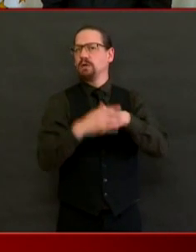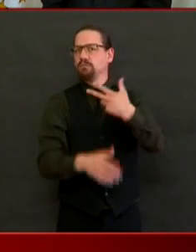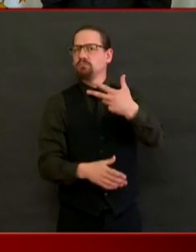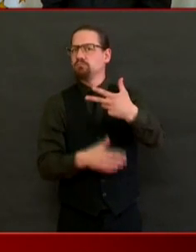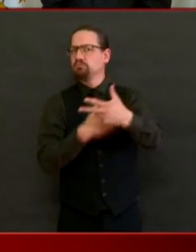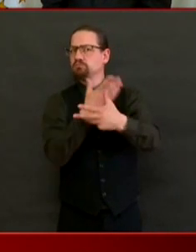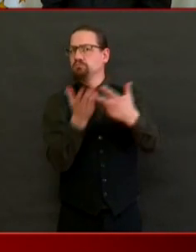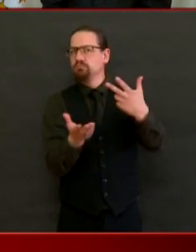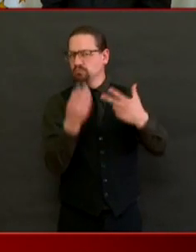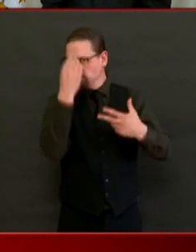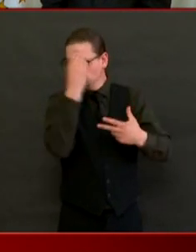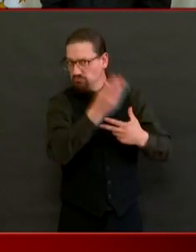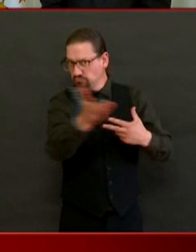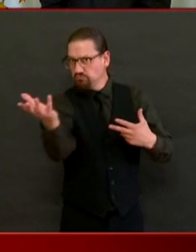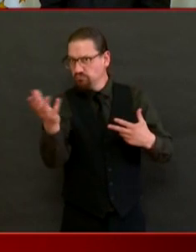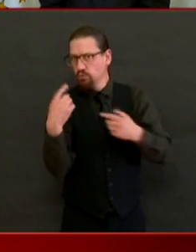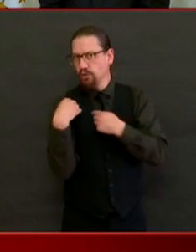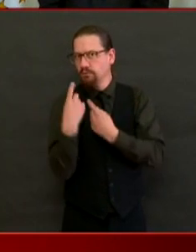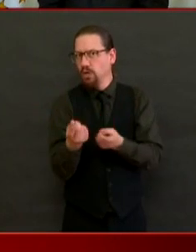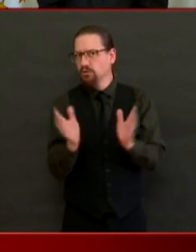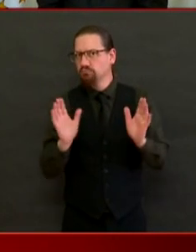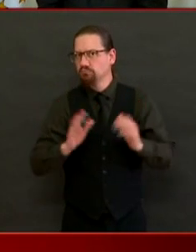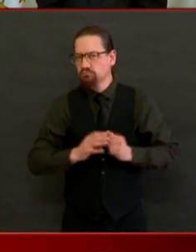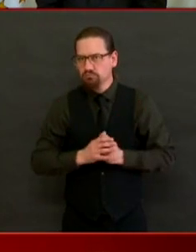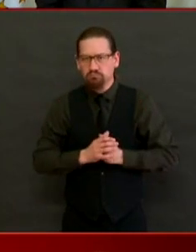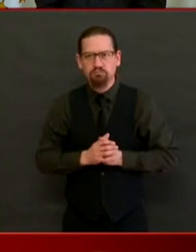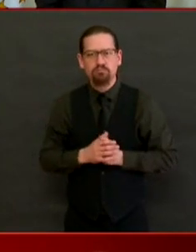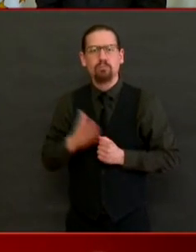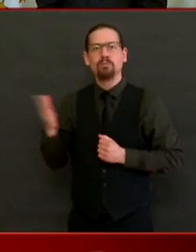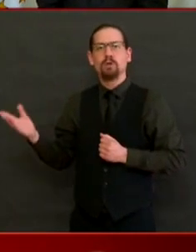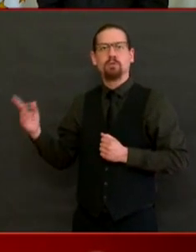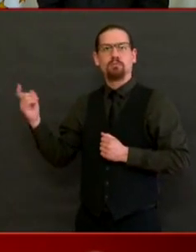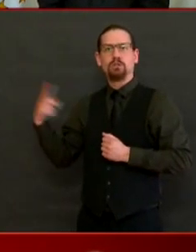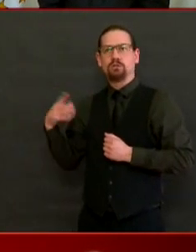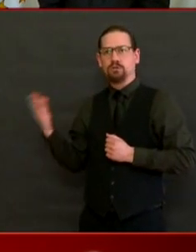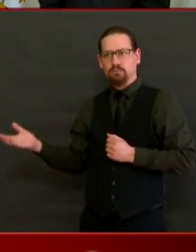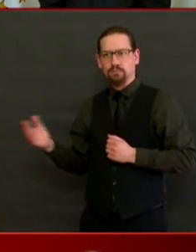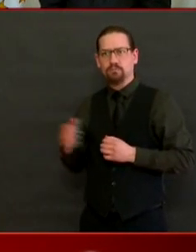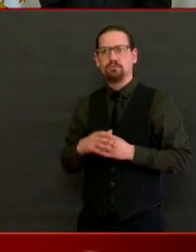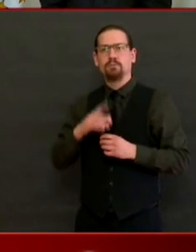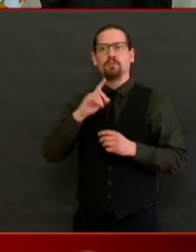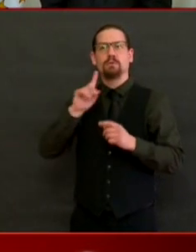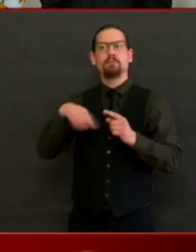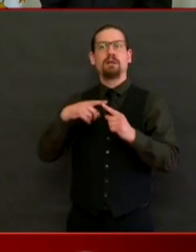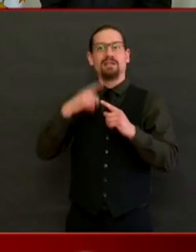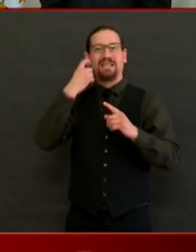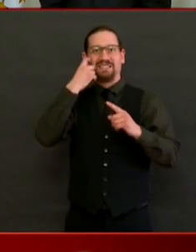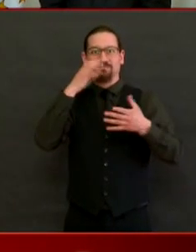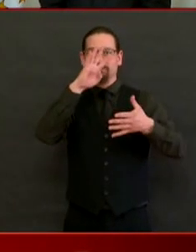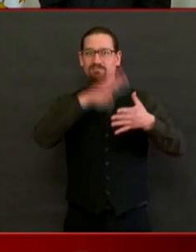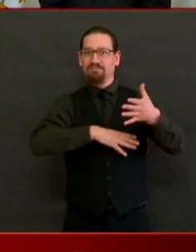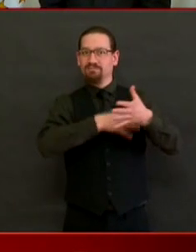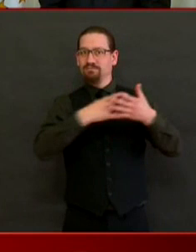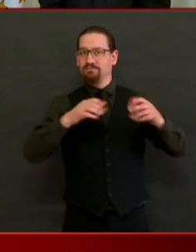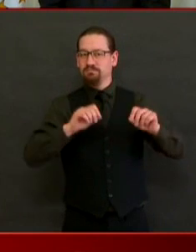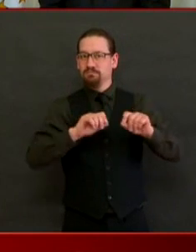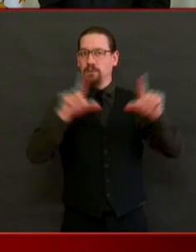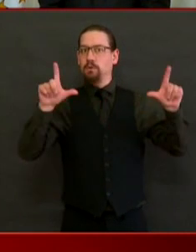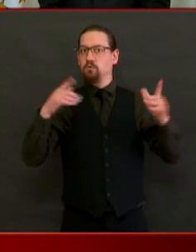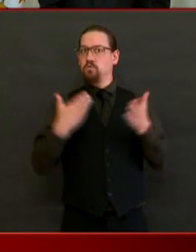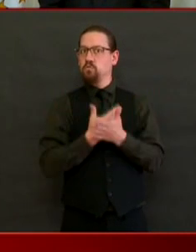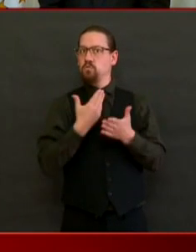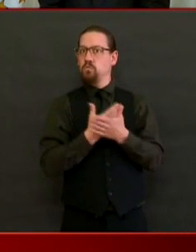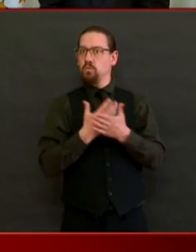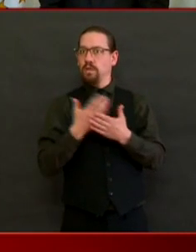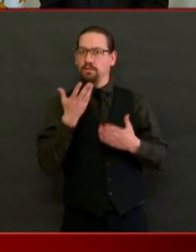Matt Allen has a question in regard to the dashboard that was just released. Looking at the new data on the portal just released, it looks like the beginning